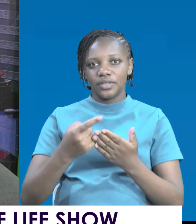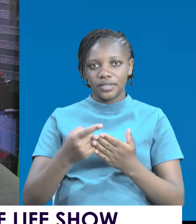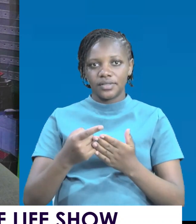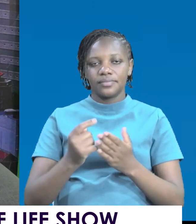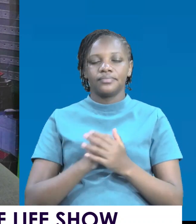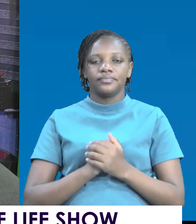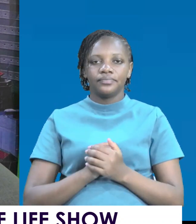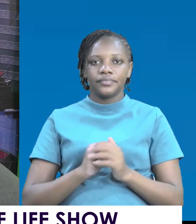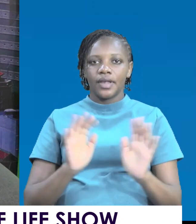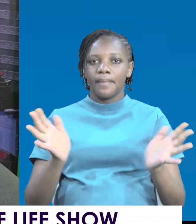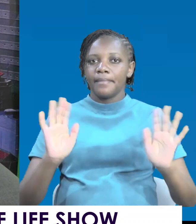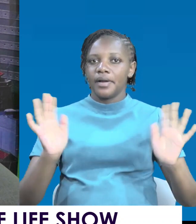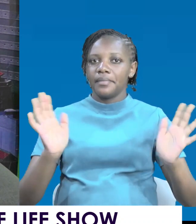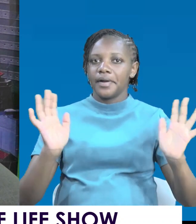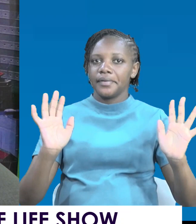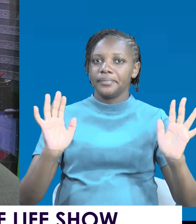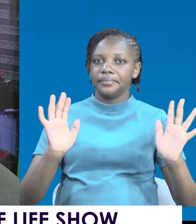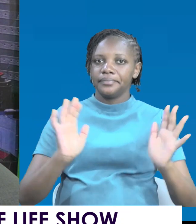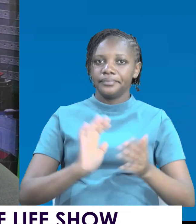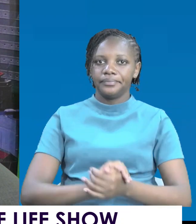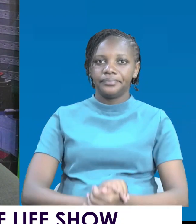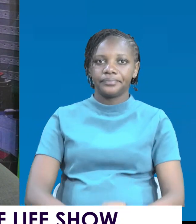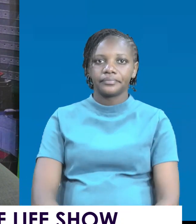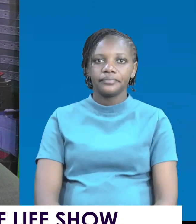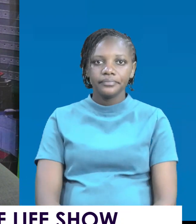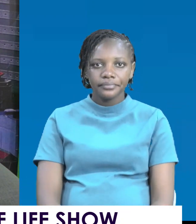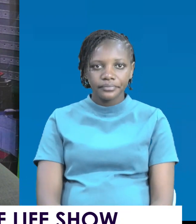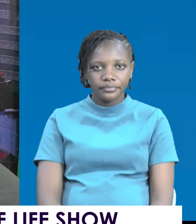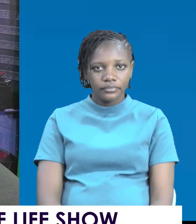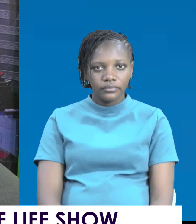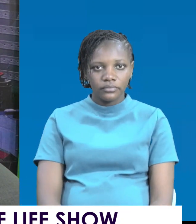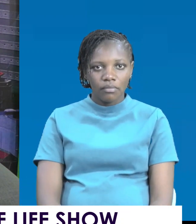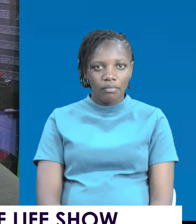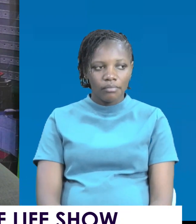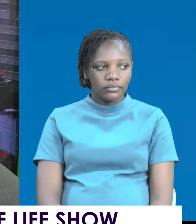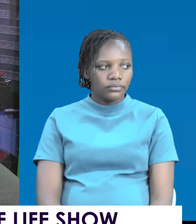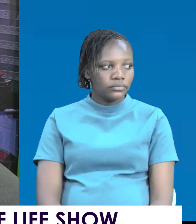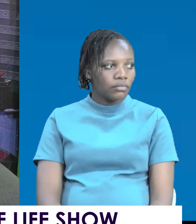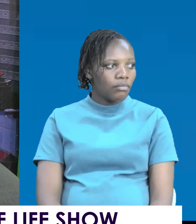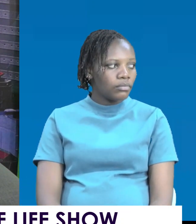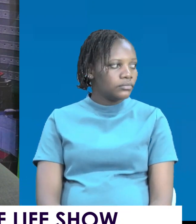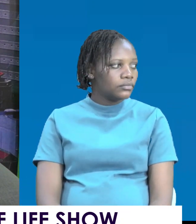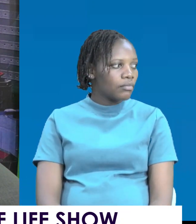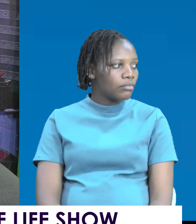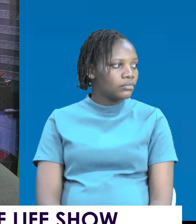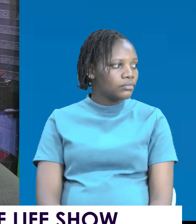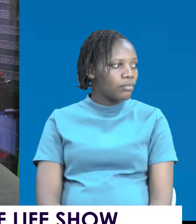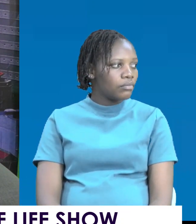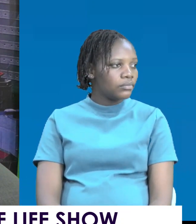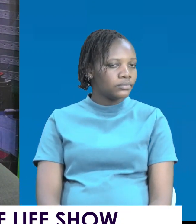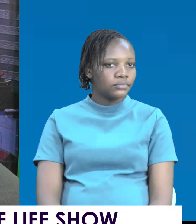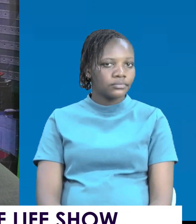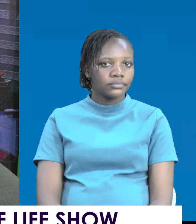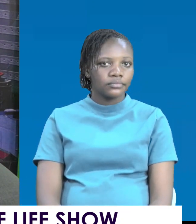of Life show. Bye-bye. Bye-bye. Bye-bye. Bye-bye. Thank you.